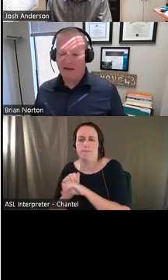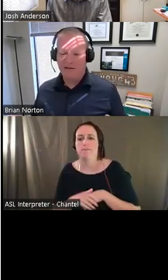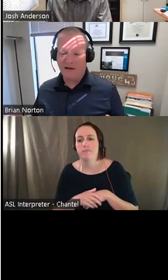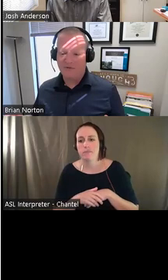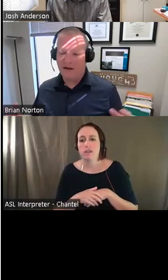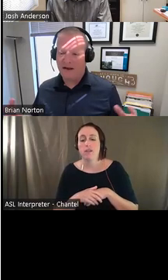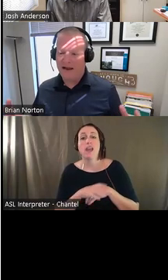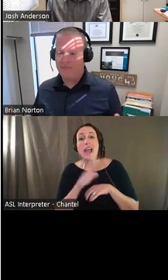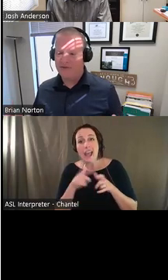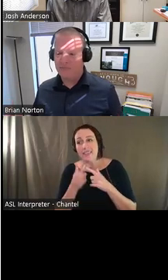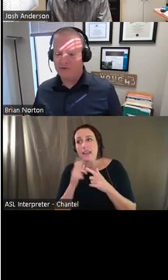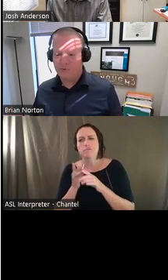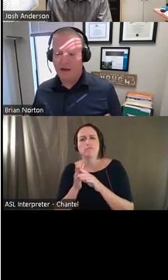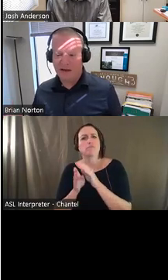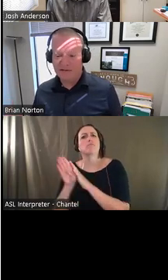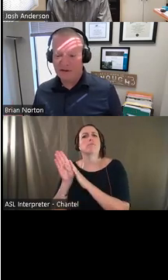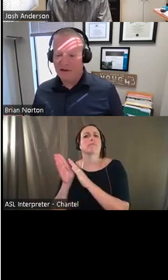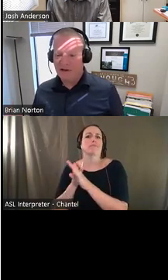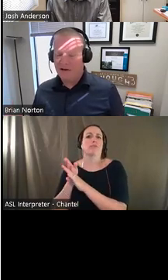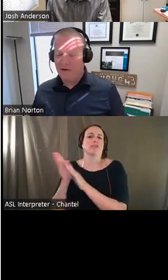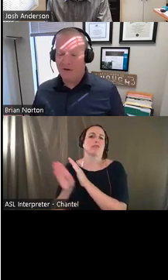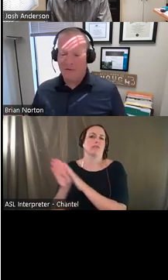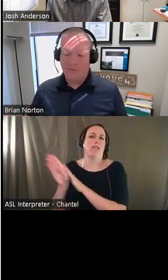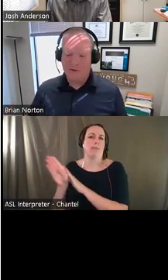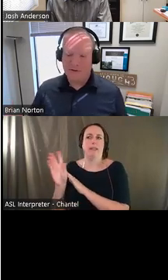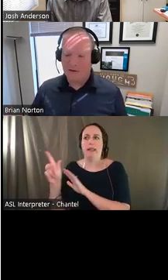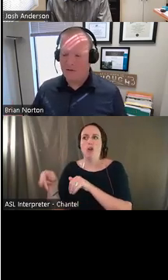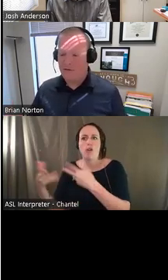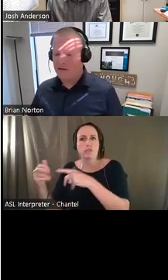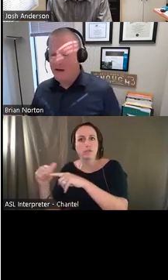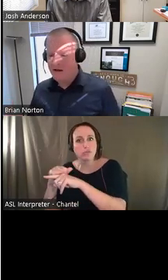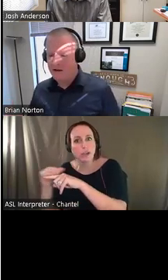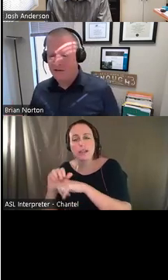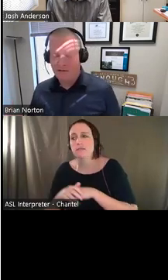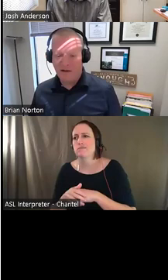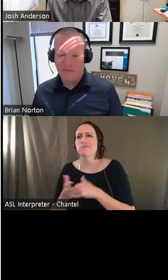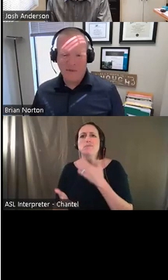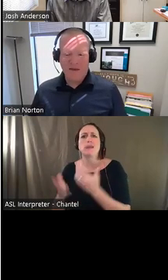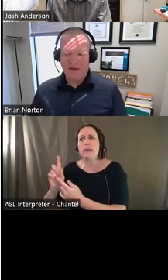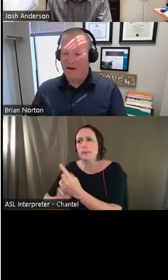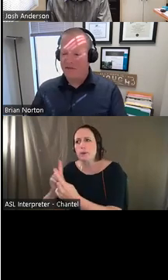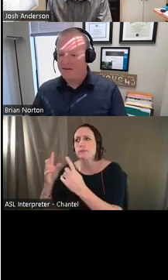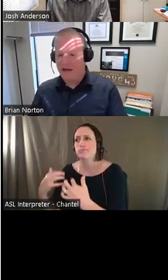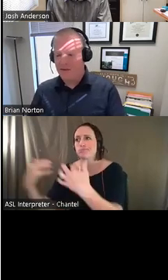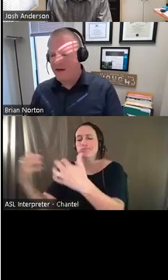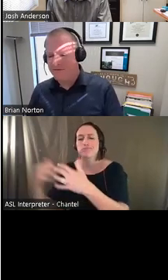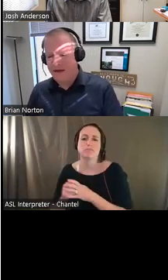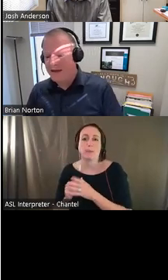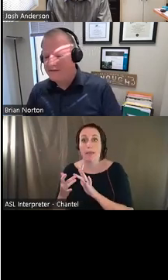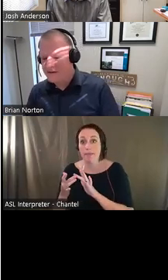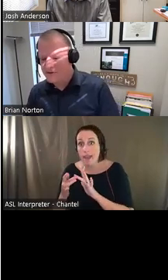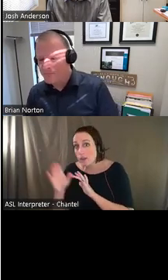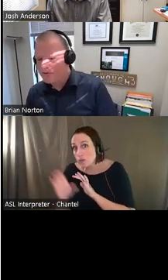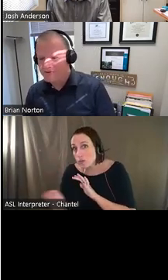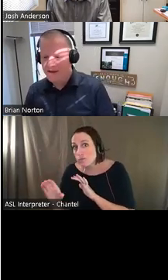training. Training happens in multiple ways. You know, it could be in person, it could be online. And online today we have